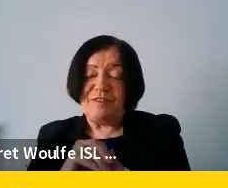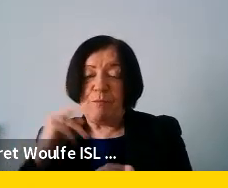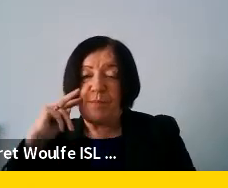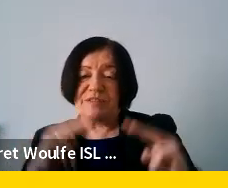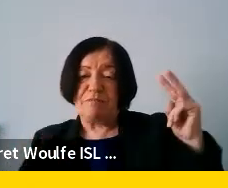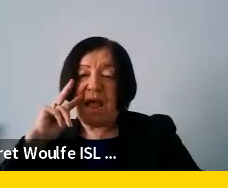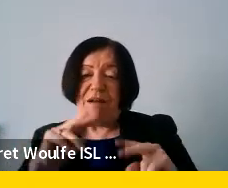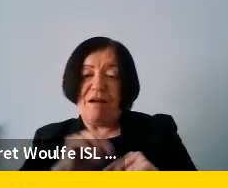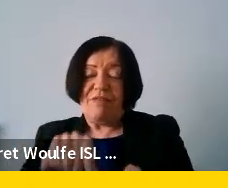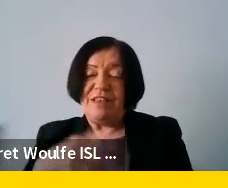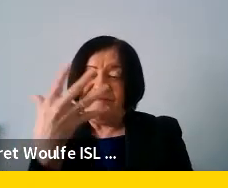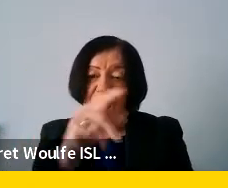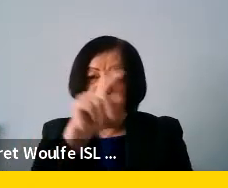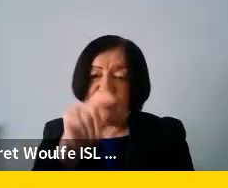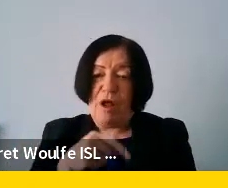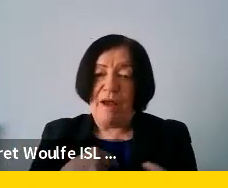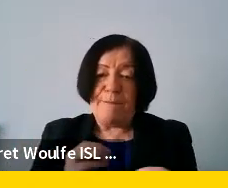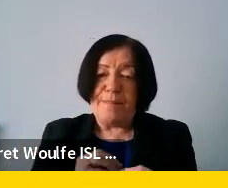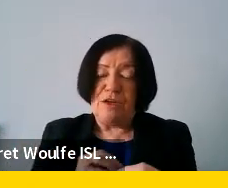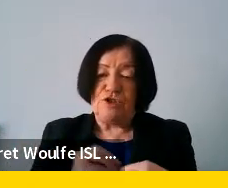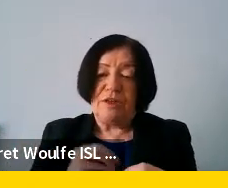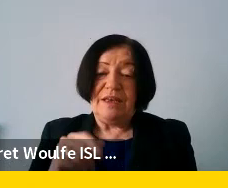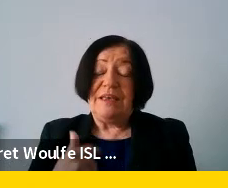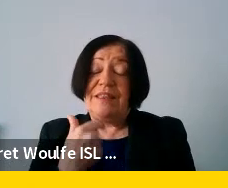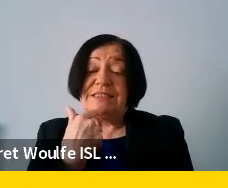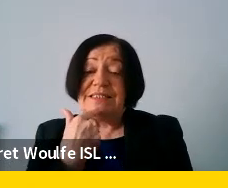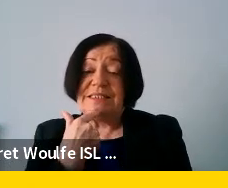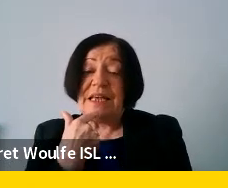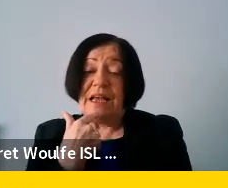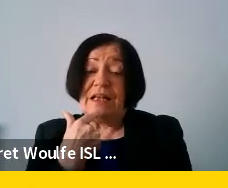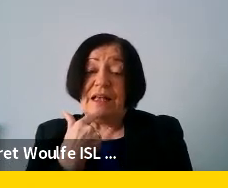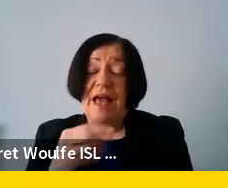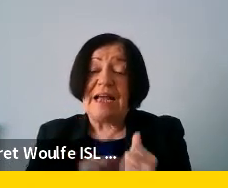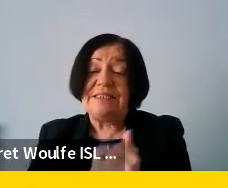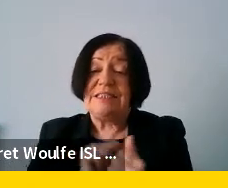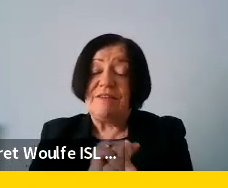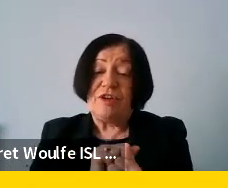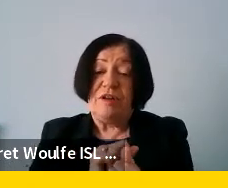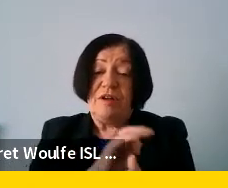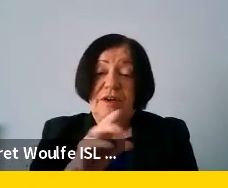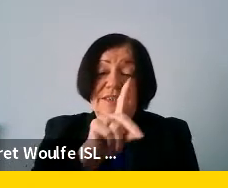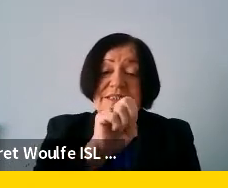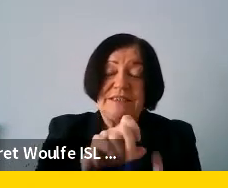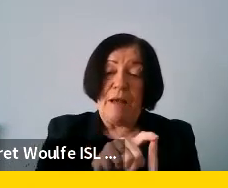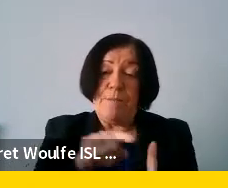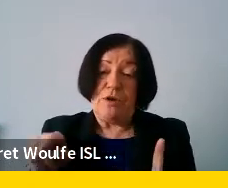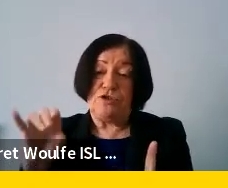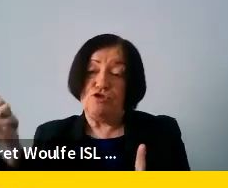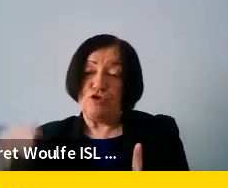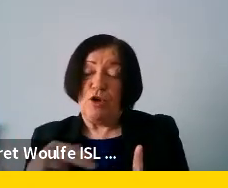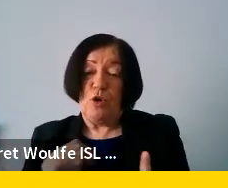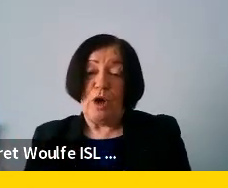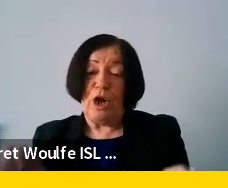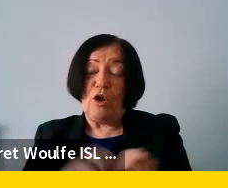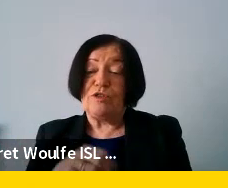on these five topics i mentioned in the second um activity from december to january we closed